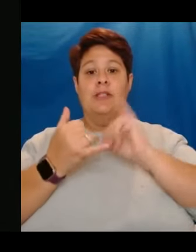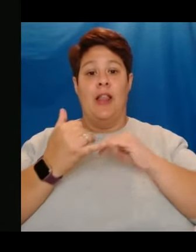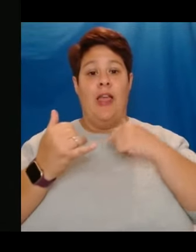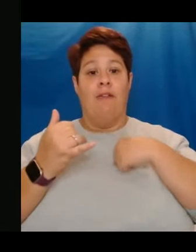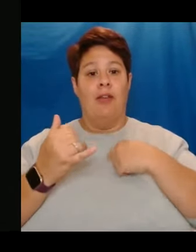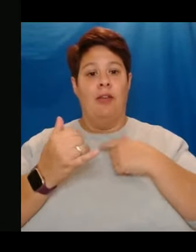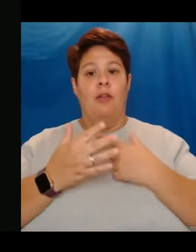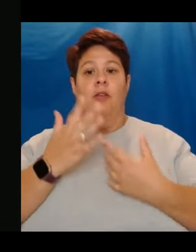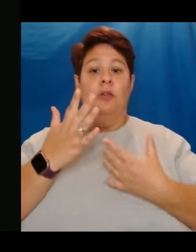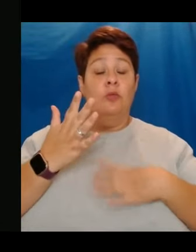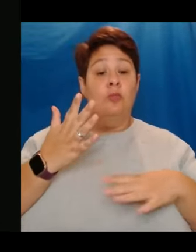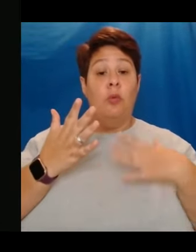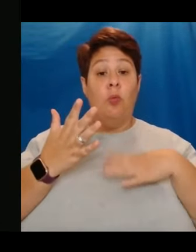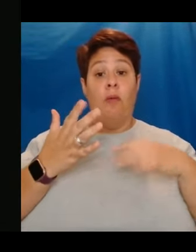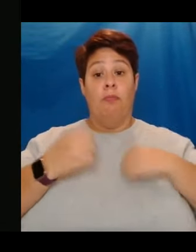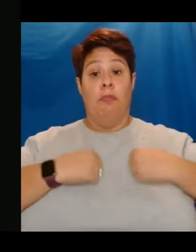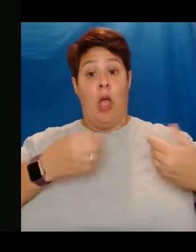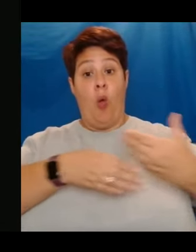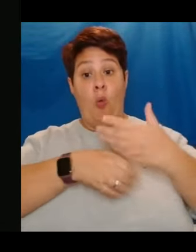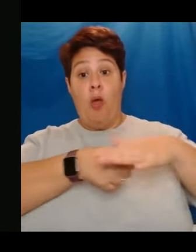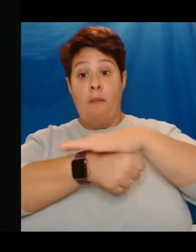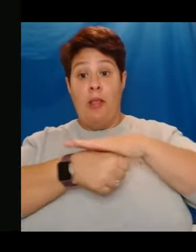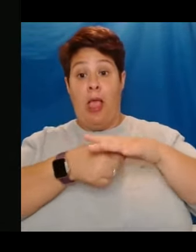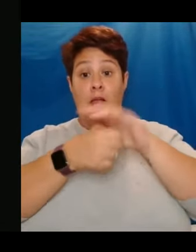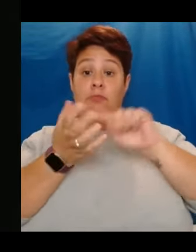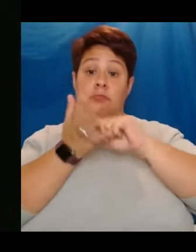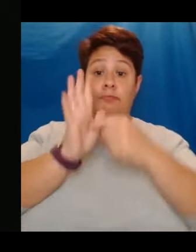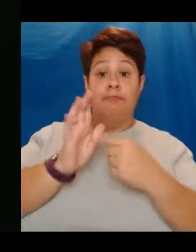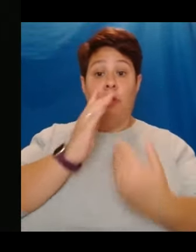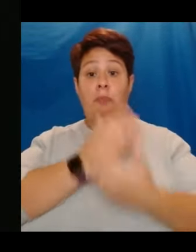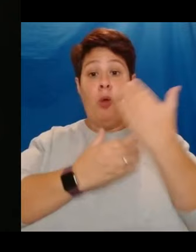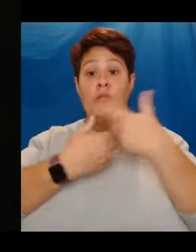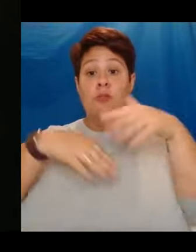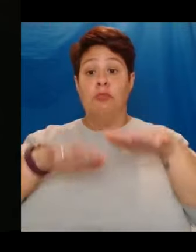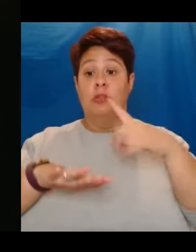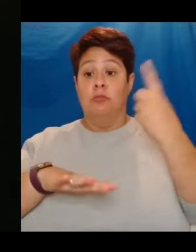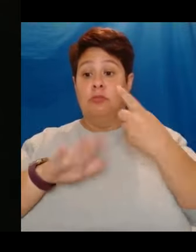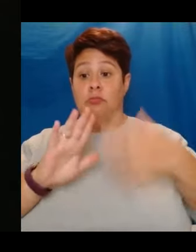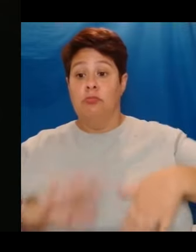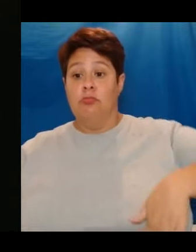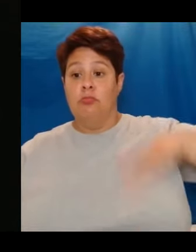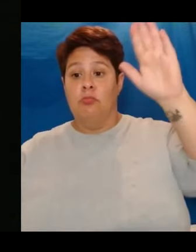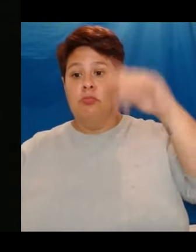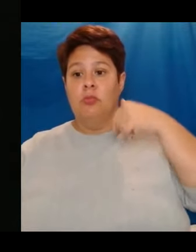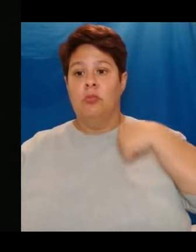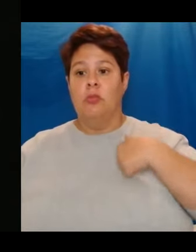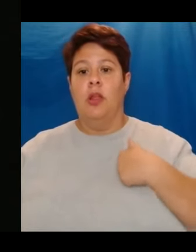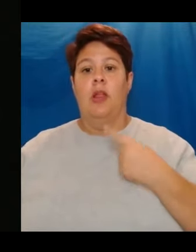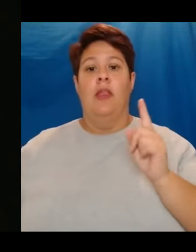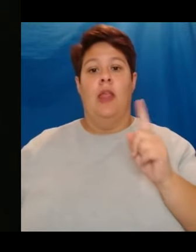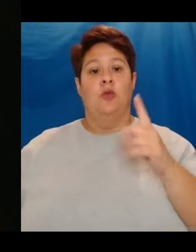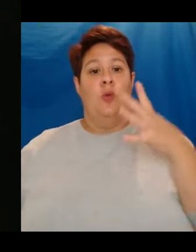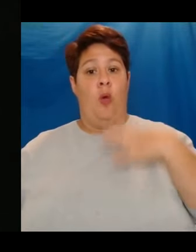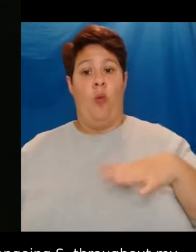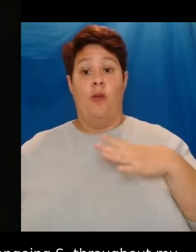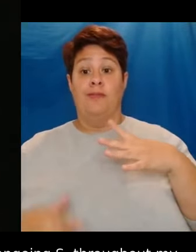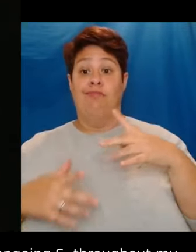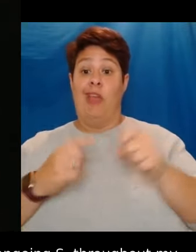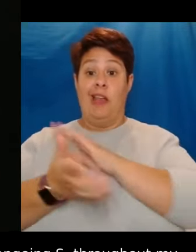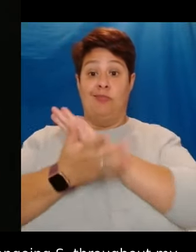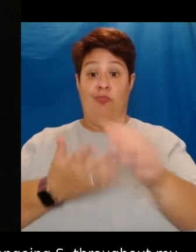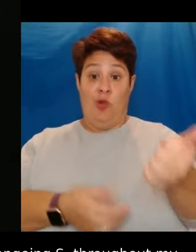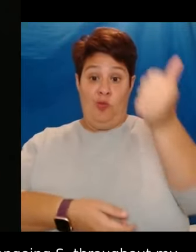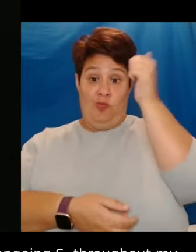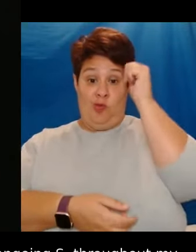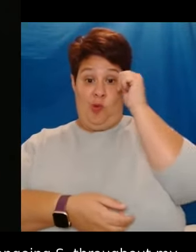wanted my workplace to reflect the modern Britain I grew up in and that's what I want Edinburgh to be known for too. We